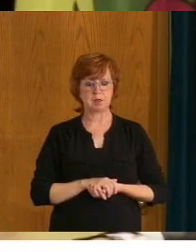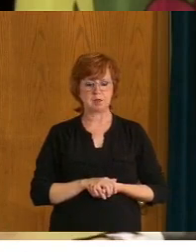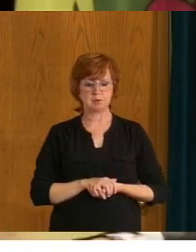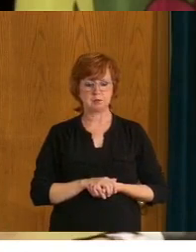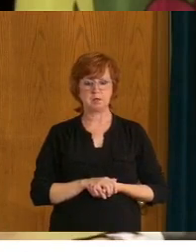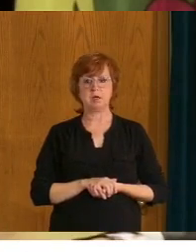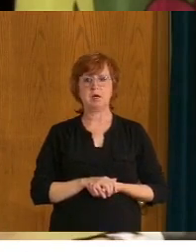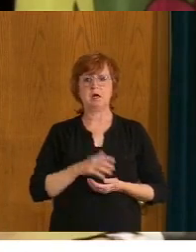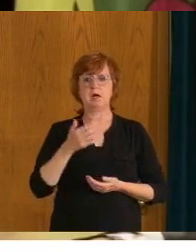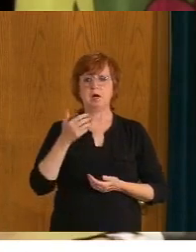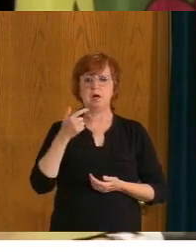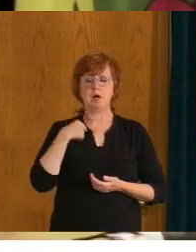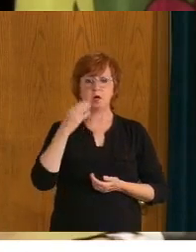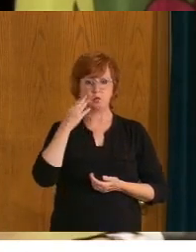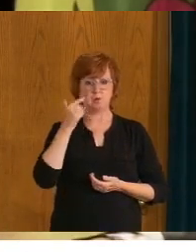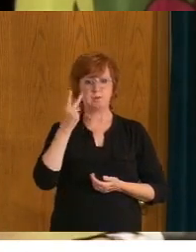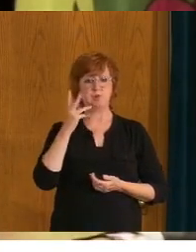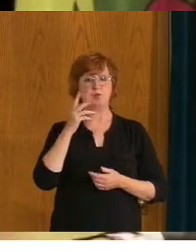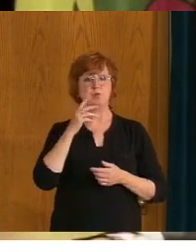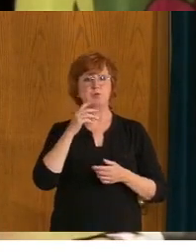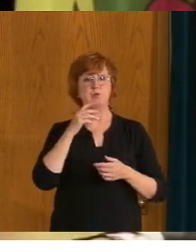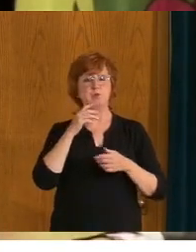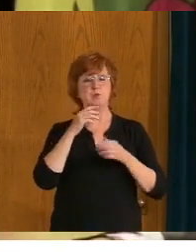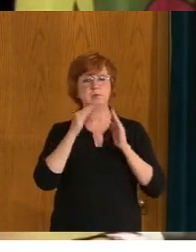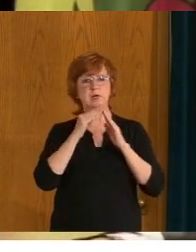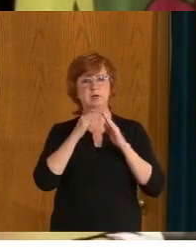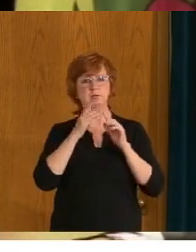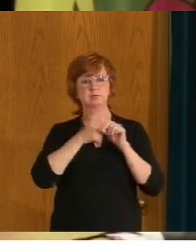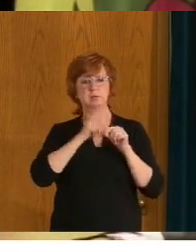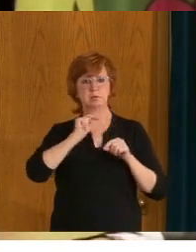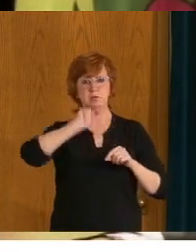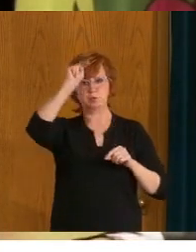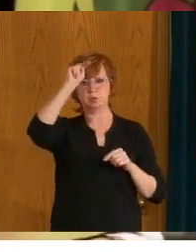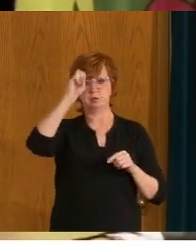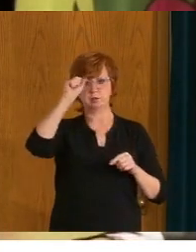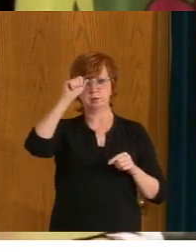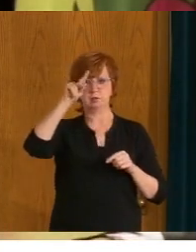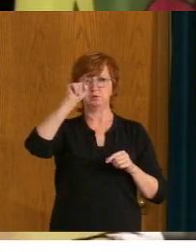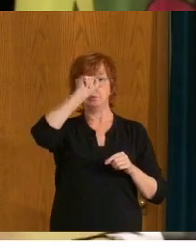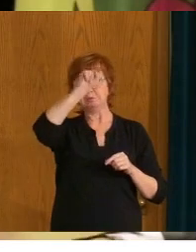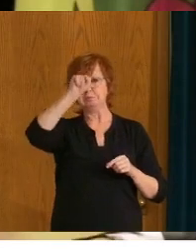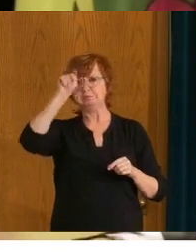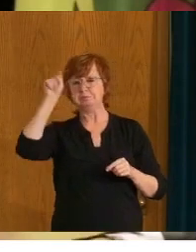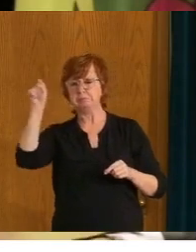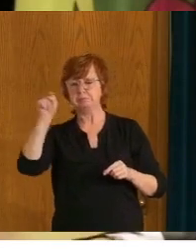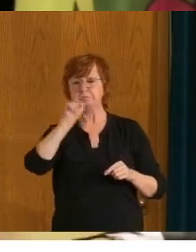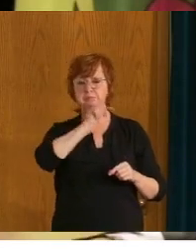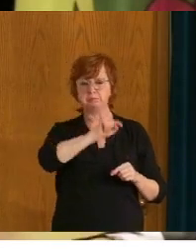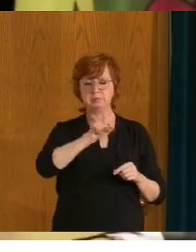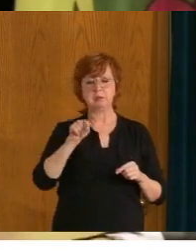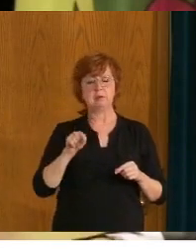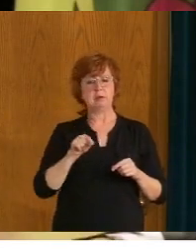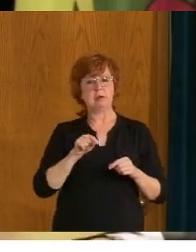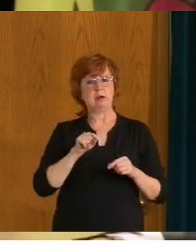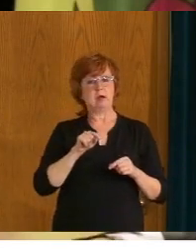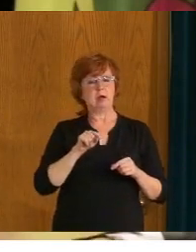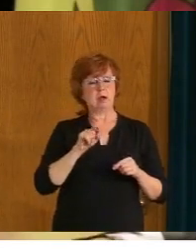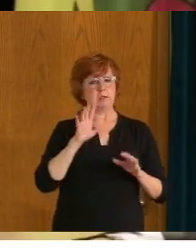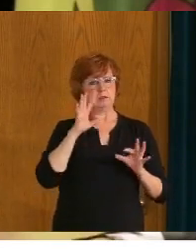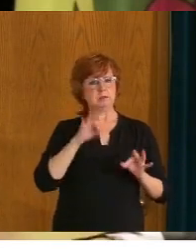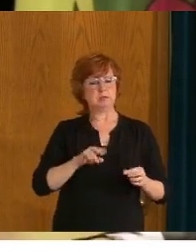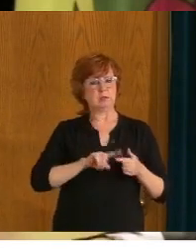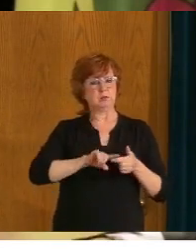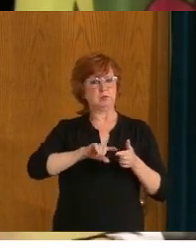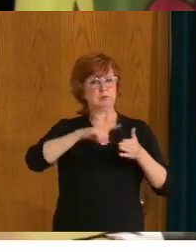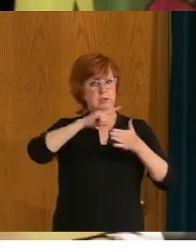few northern communities to kind of perhaps cancel, perhaps postpone Canada Day, uh, because of the